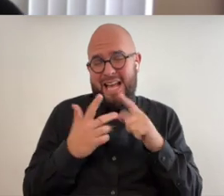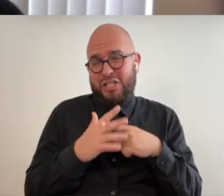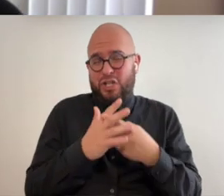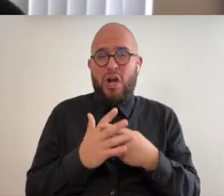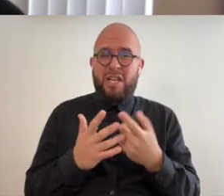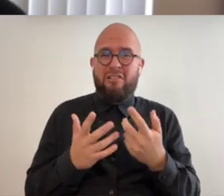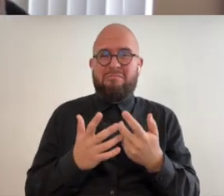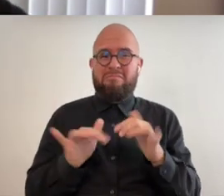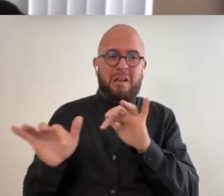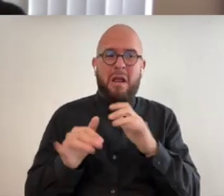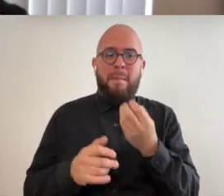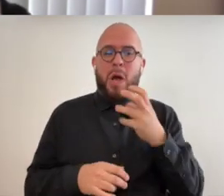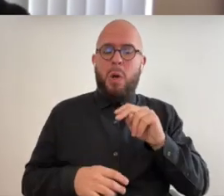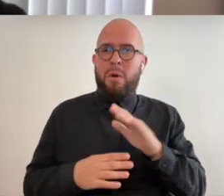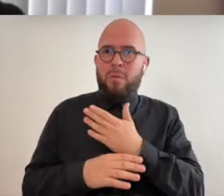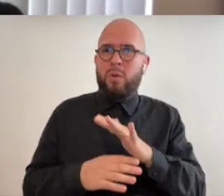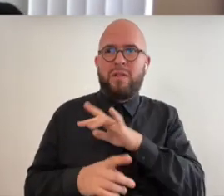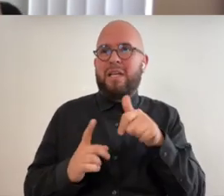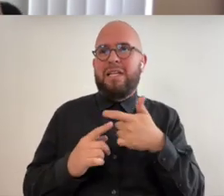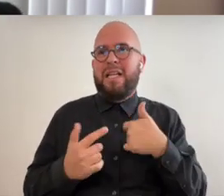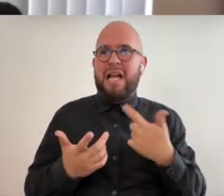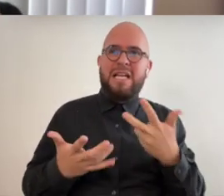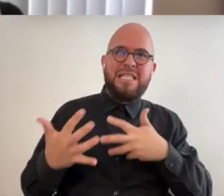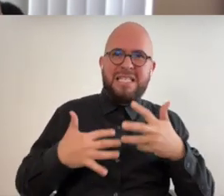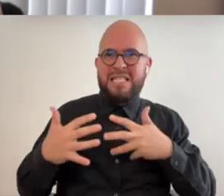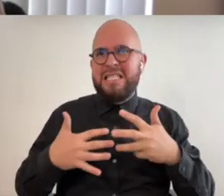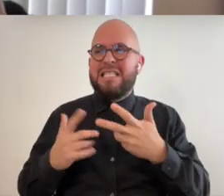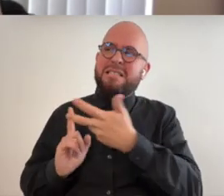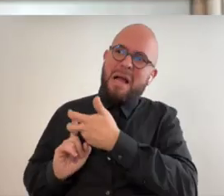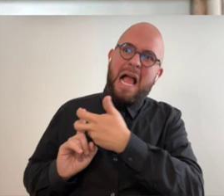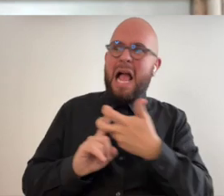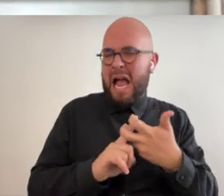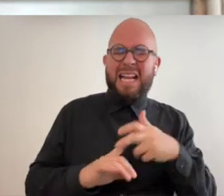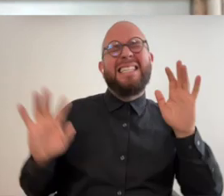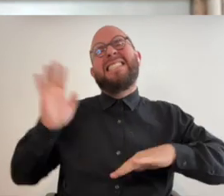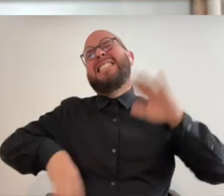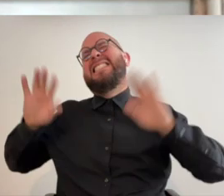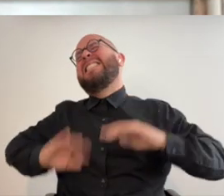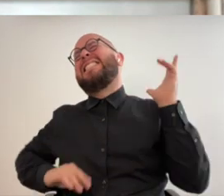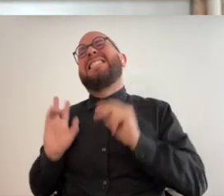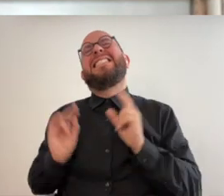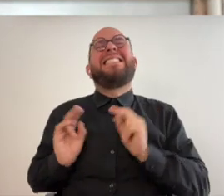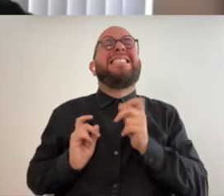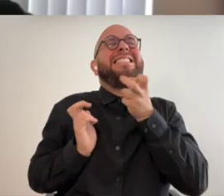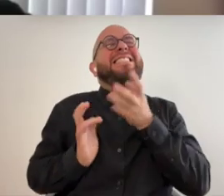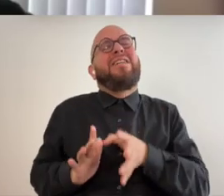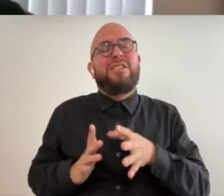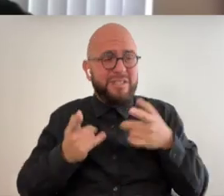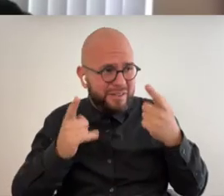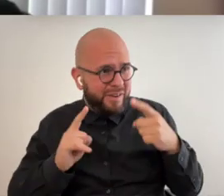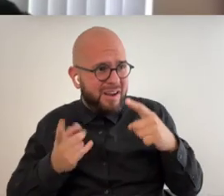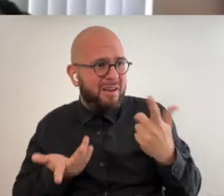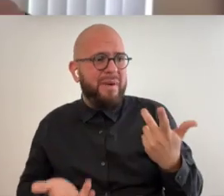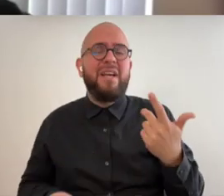like i got kind of dragged backward kicking and screaming into it and so uh oh wow what happened i had a